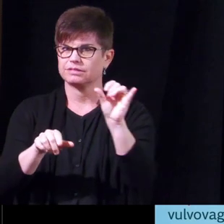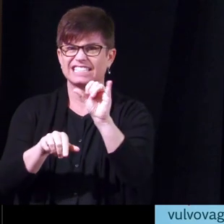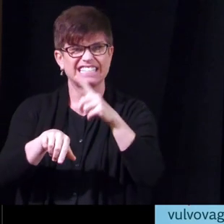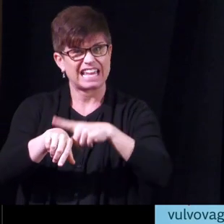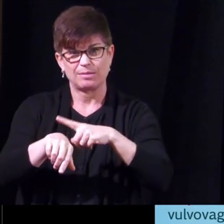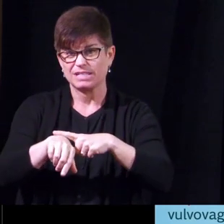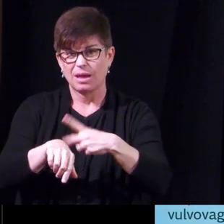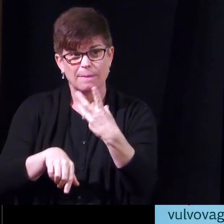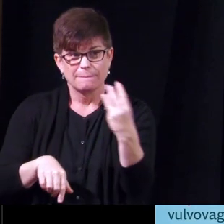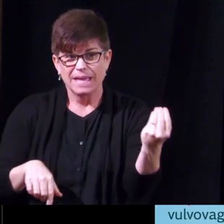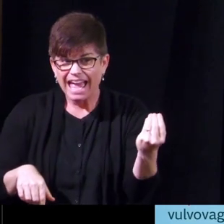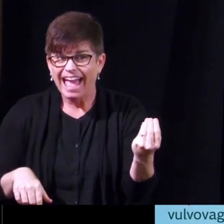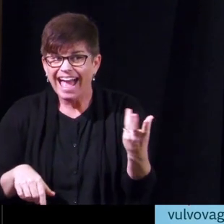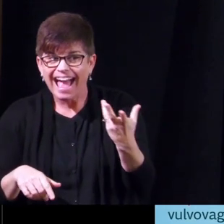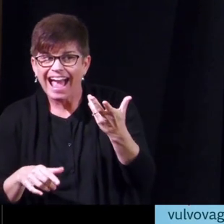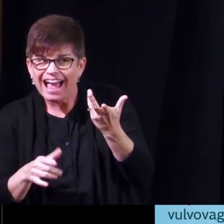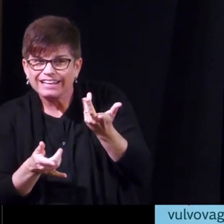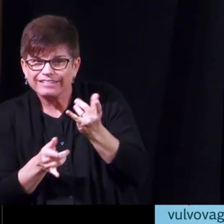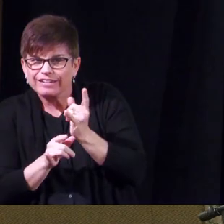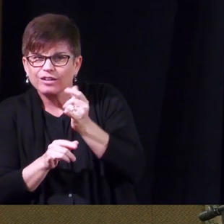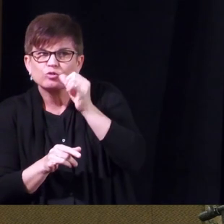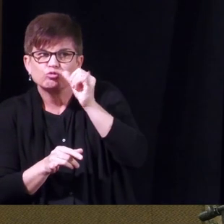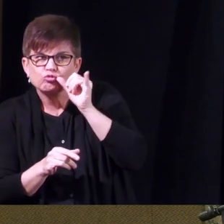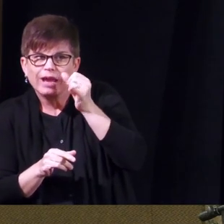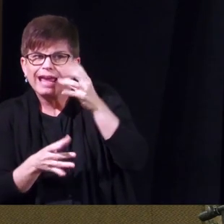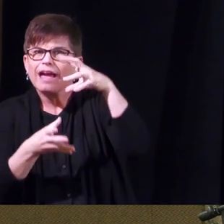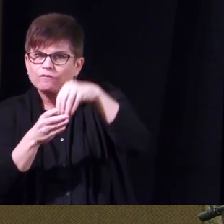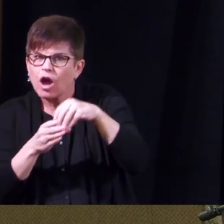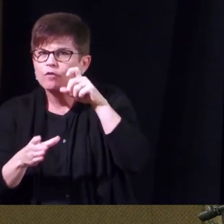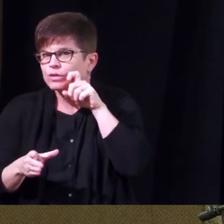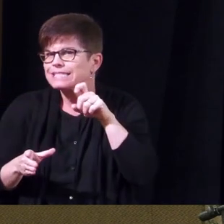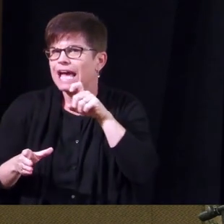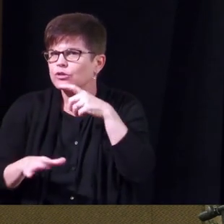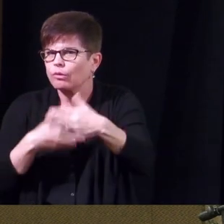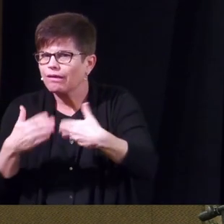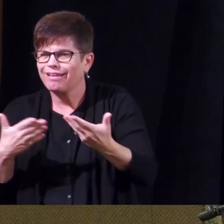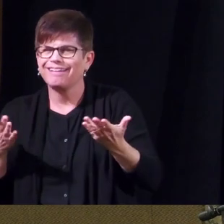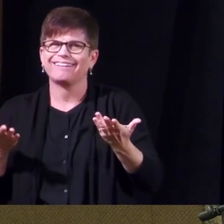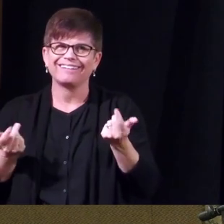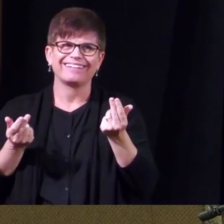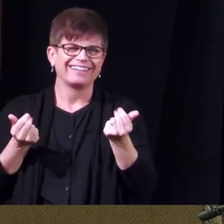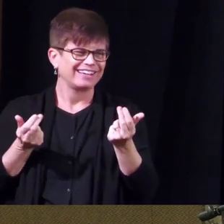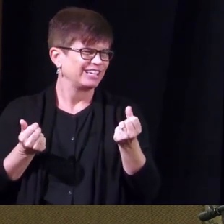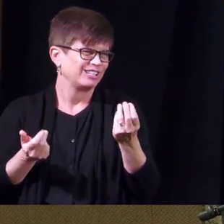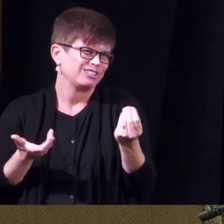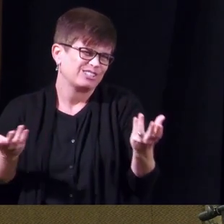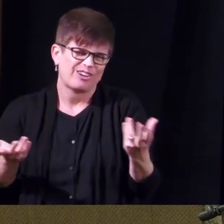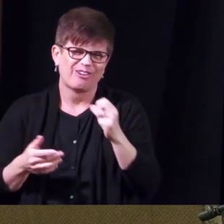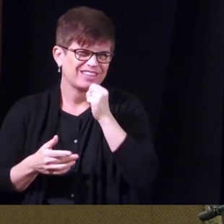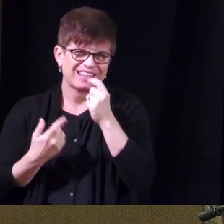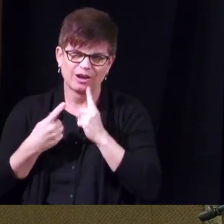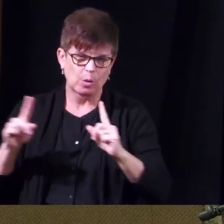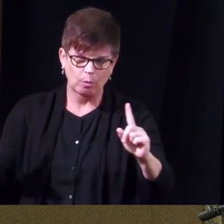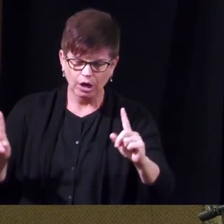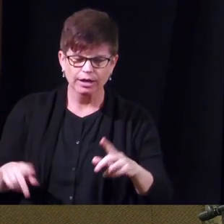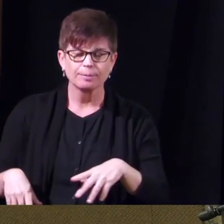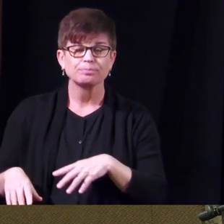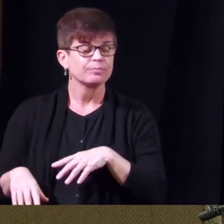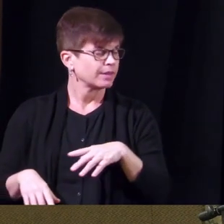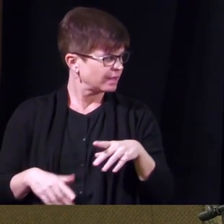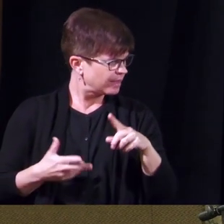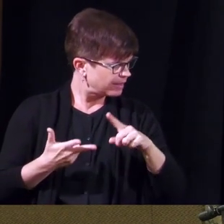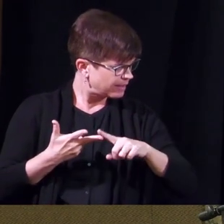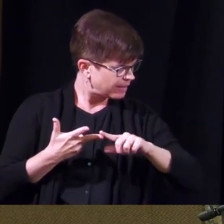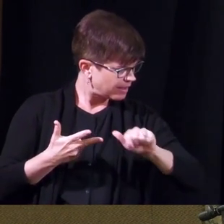sexual function um felice is uh uh has side effects also this is another